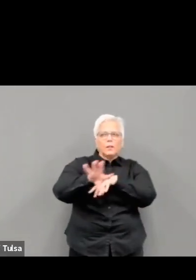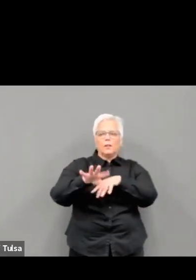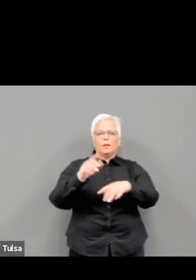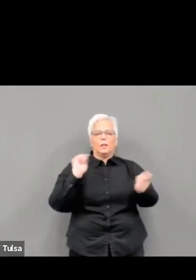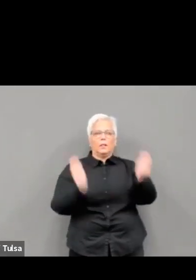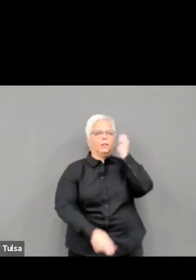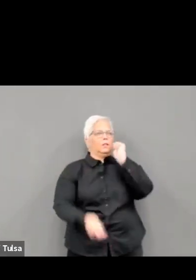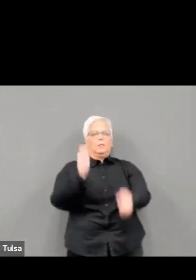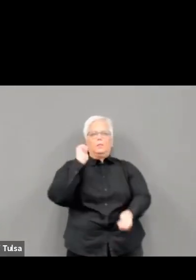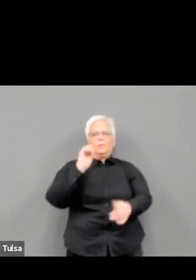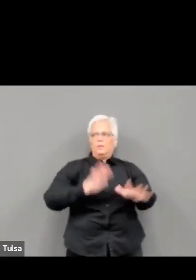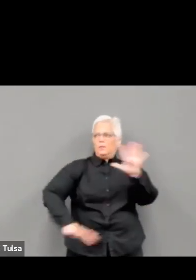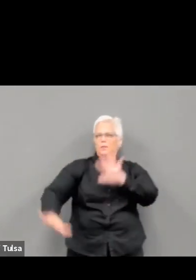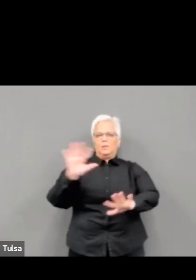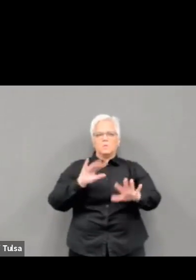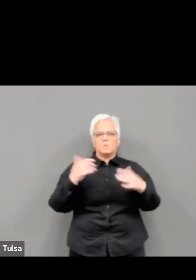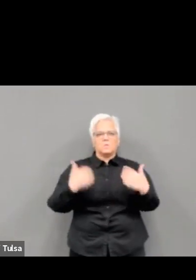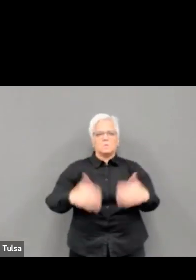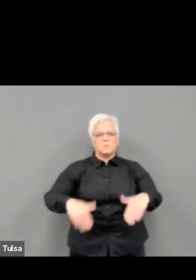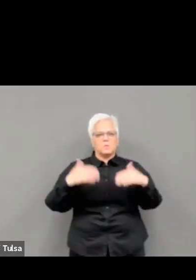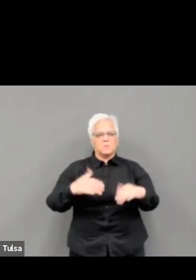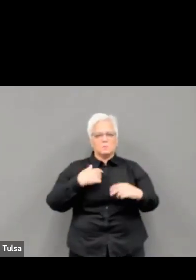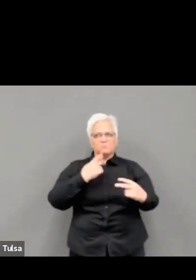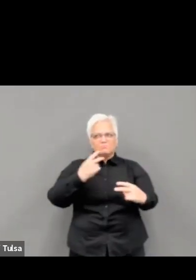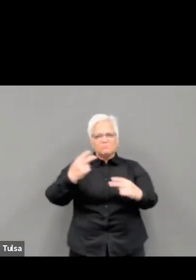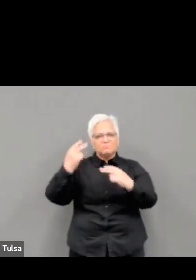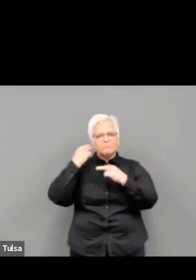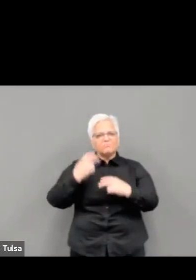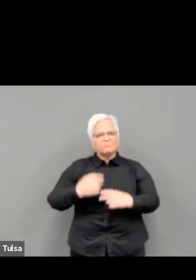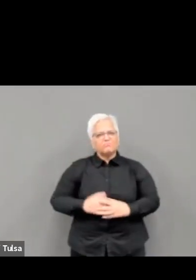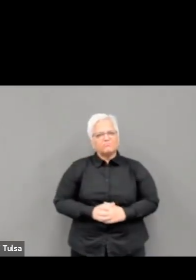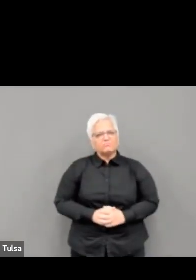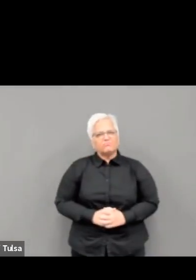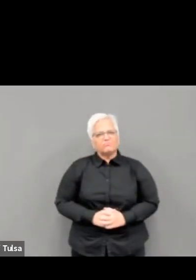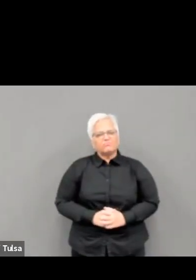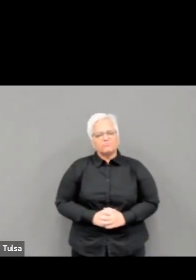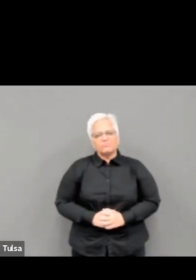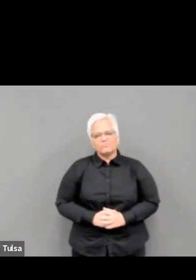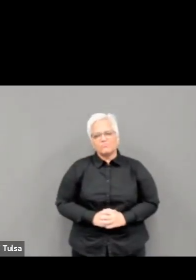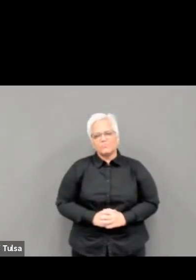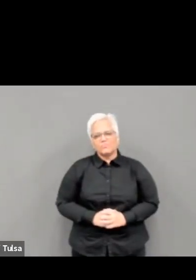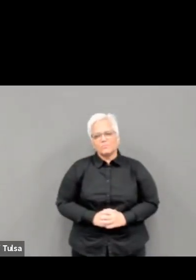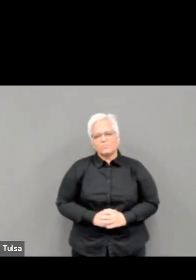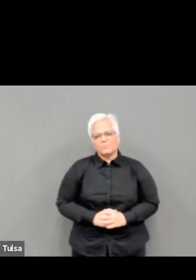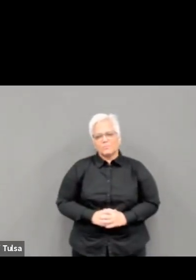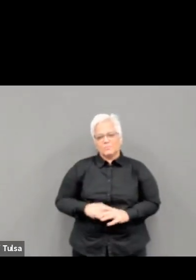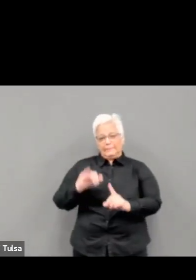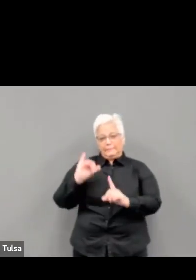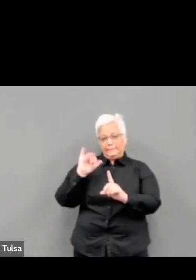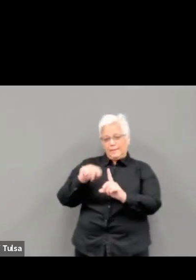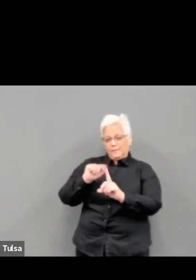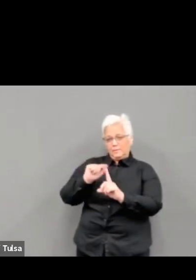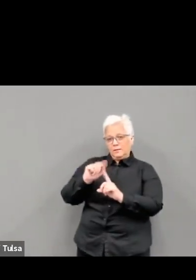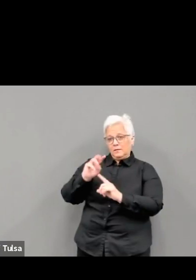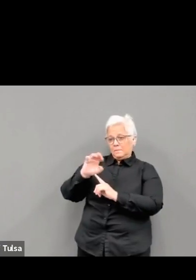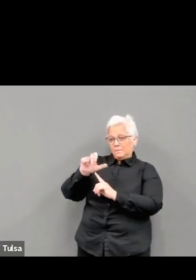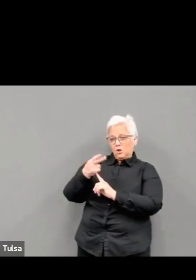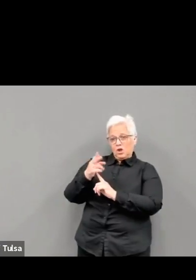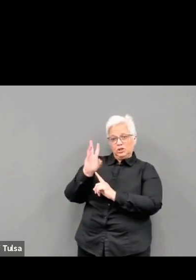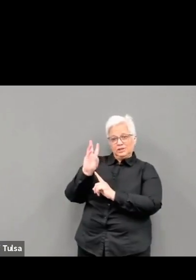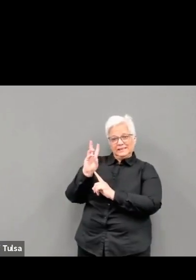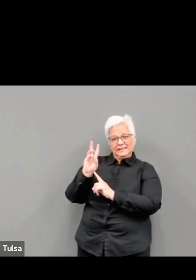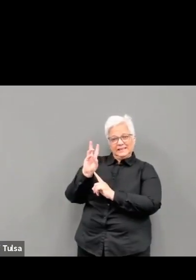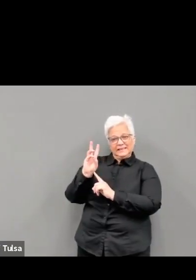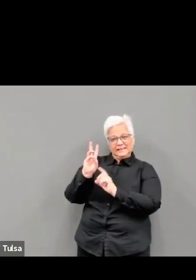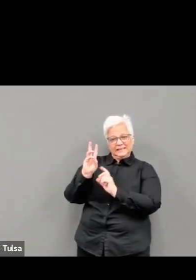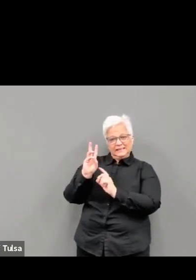16th, after community spread had been identified, I proclaimed a civil emergency and we limited gatherings to 50 people or